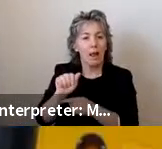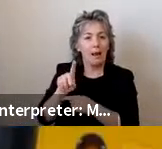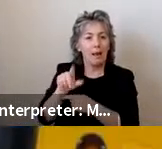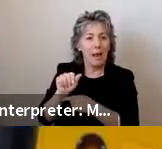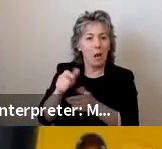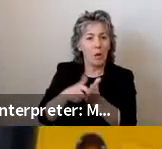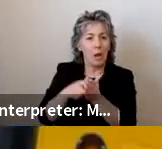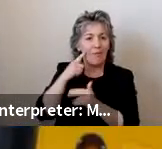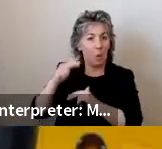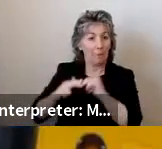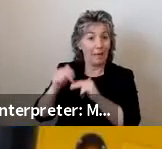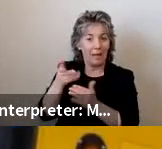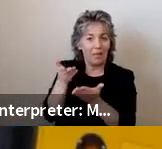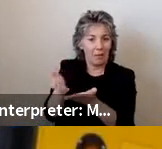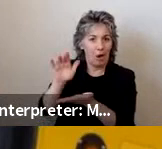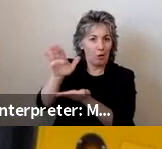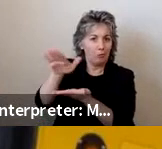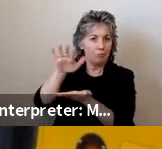Slide 10.